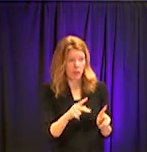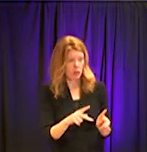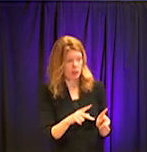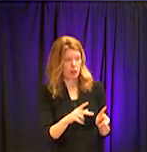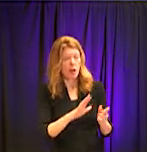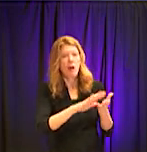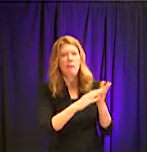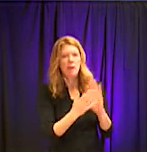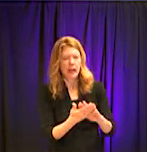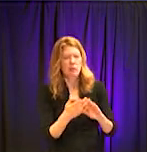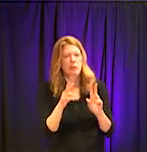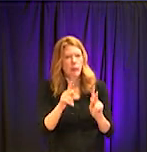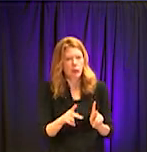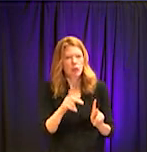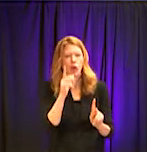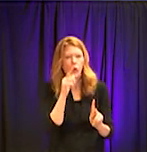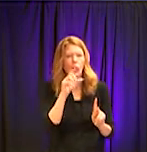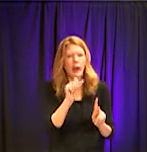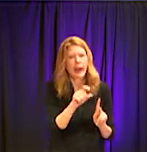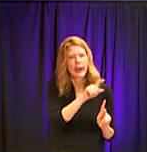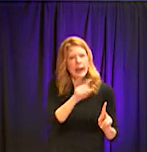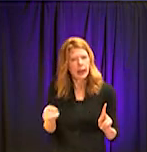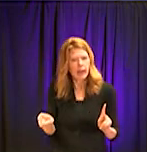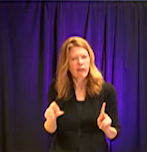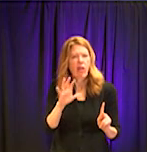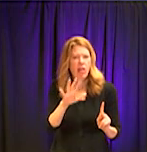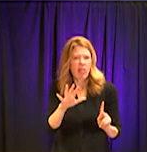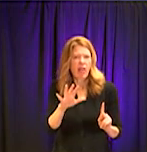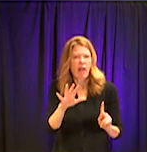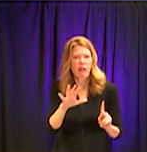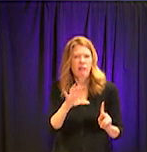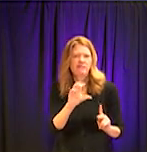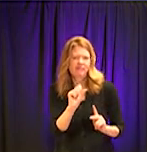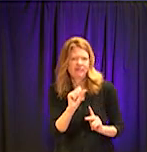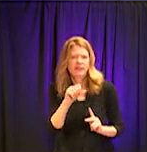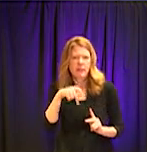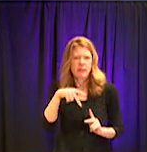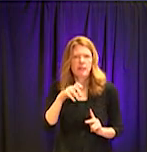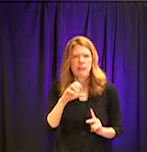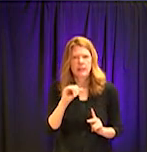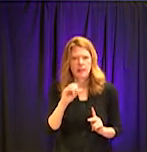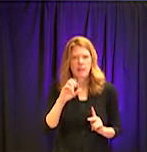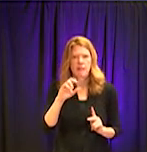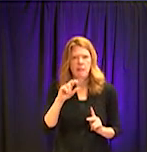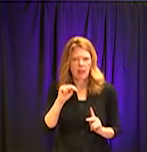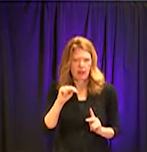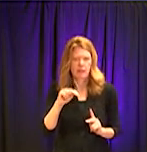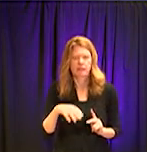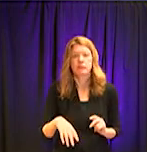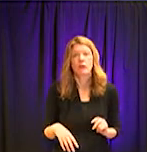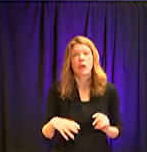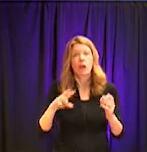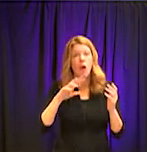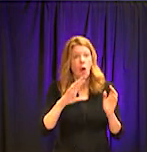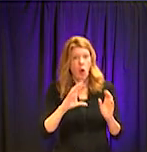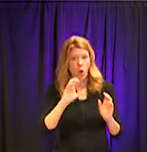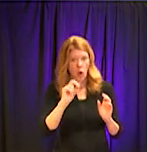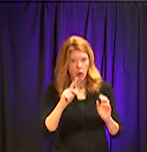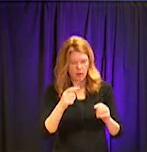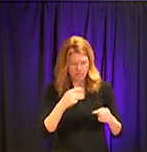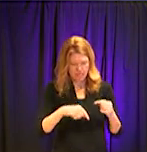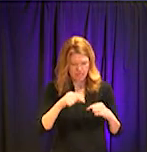doing testing. We're collecting specimens that then go to our private labs. So an individual with a PUI number